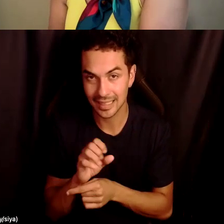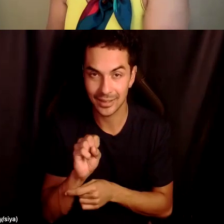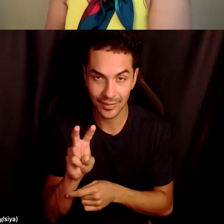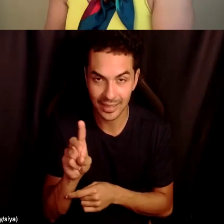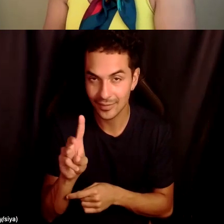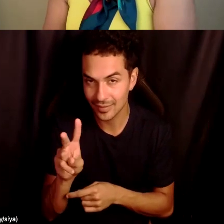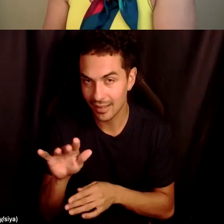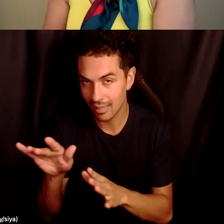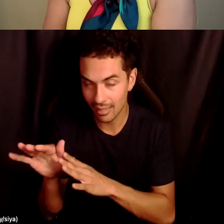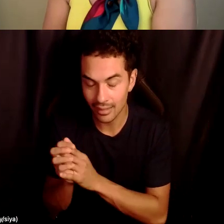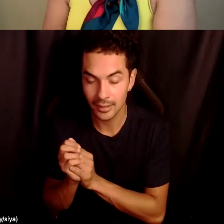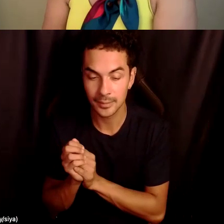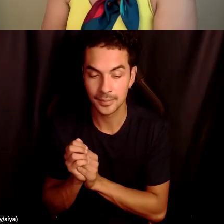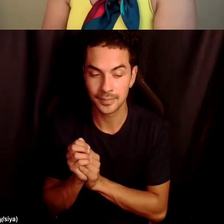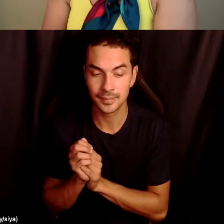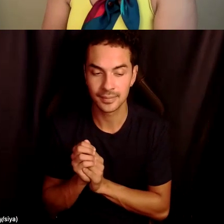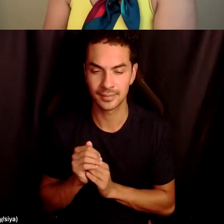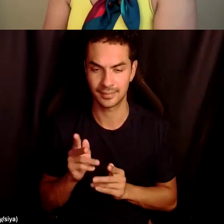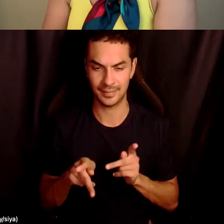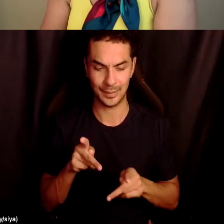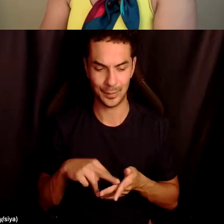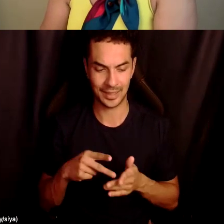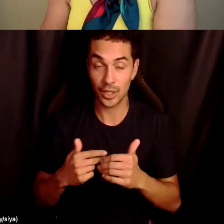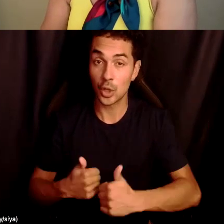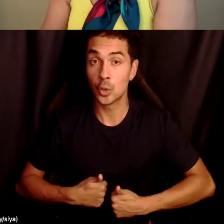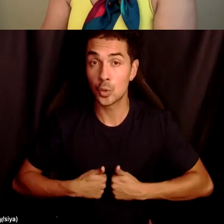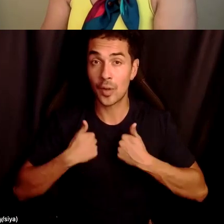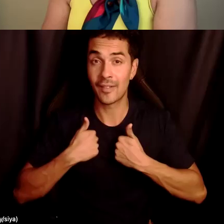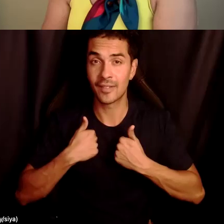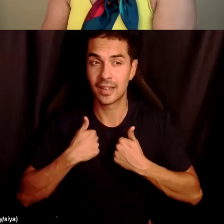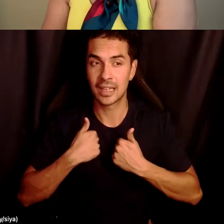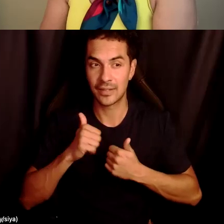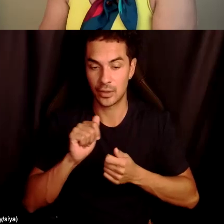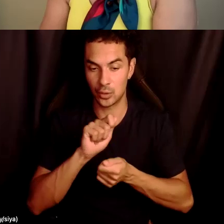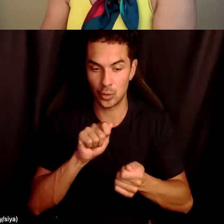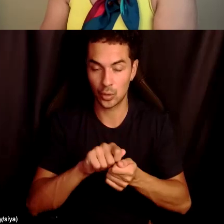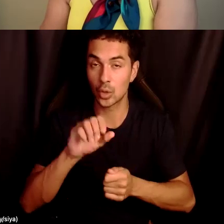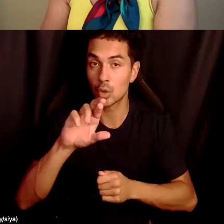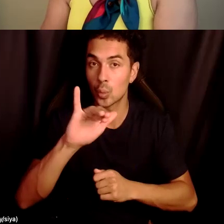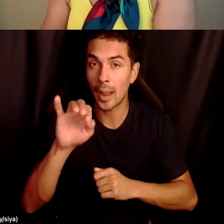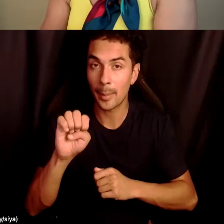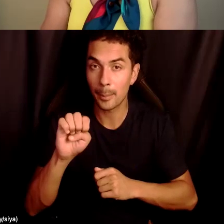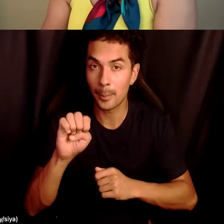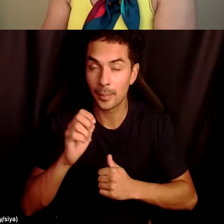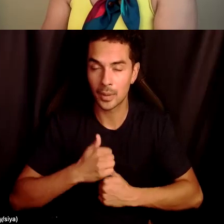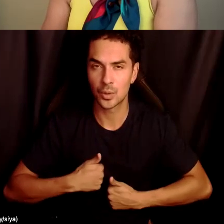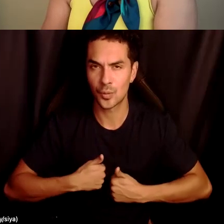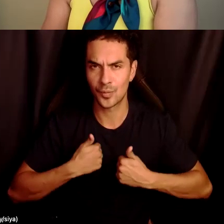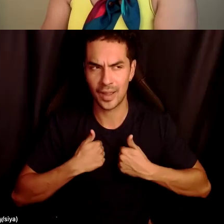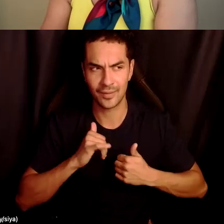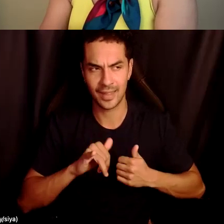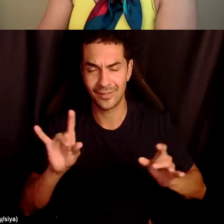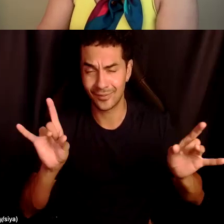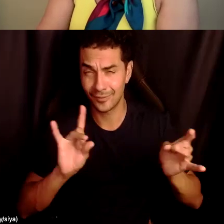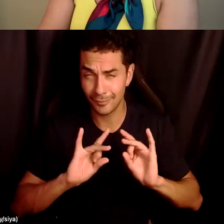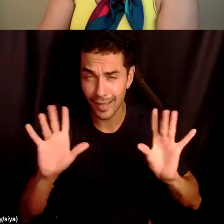what it means to have survived, you know, a certain crime, what it means to have, you know, survived violence, to have survived